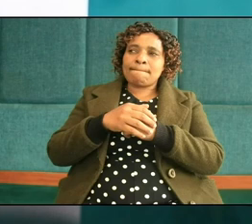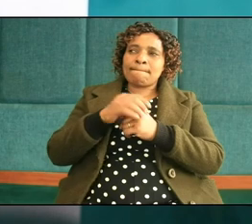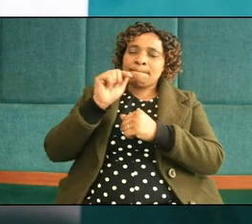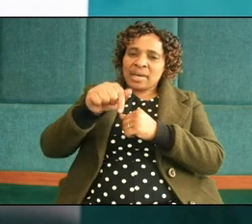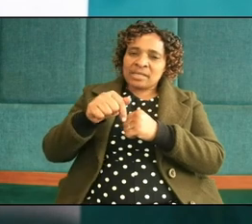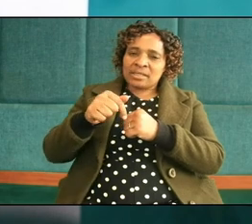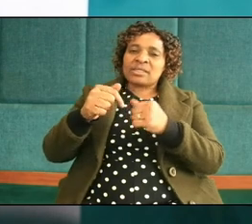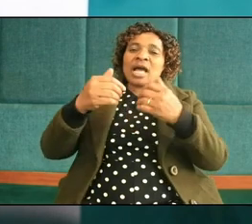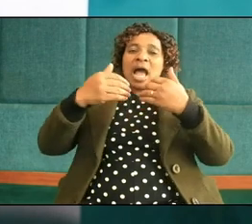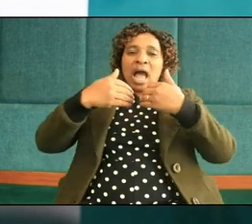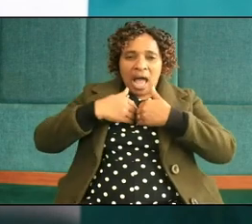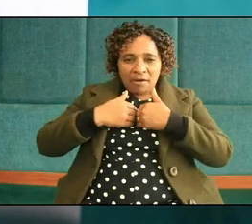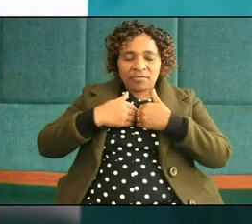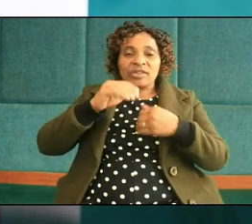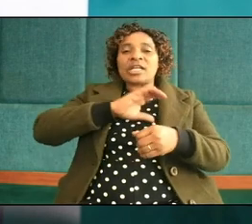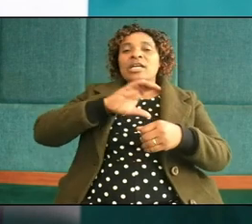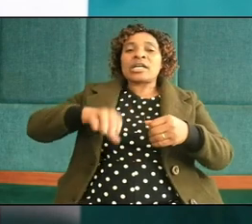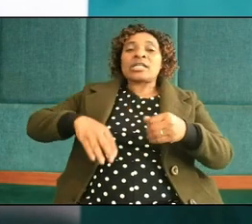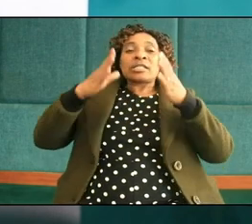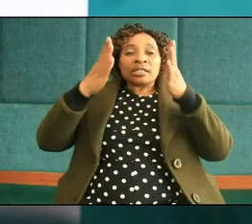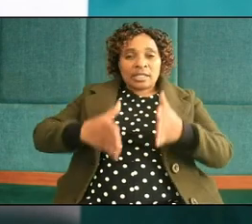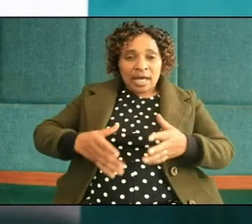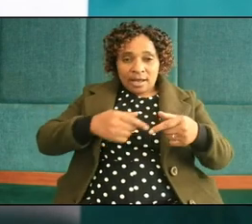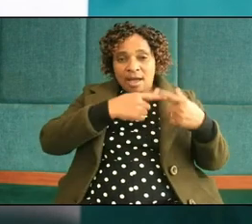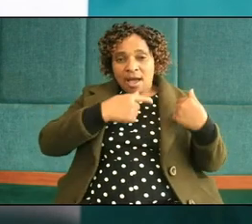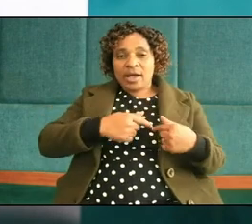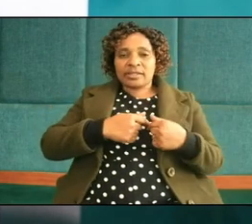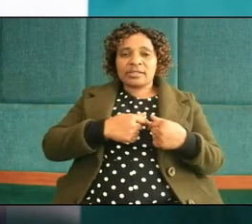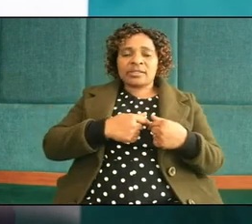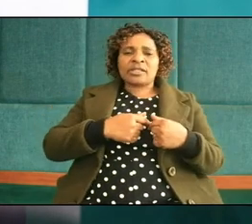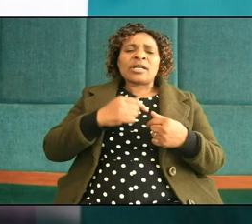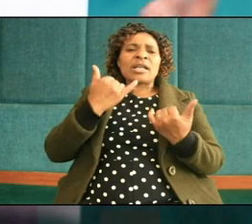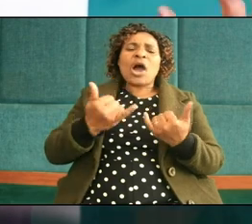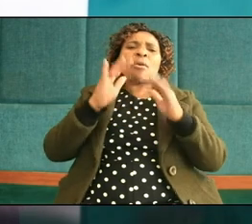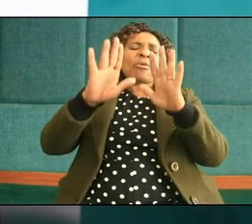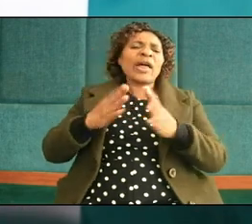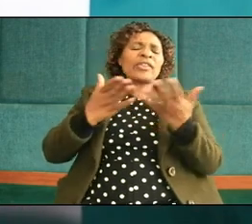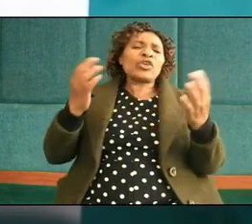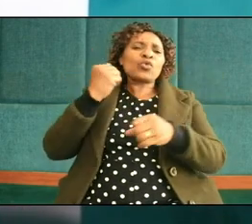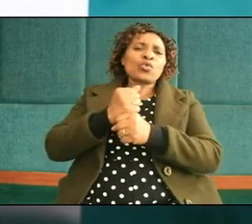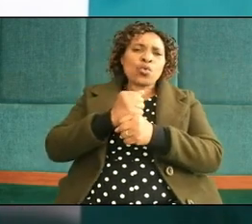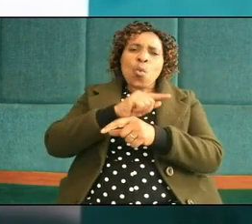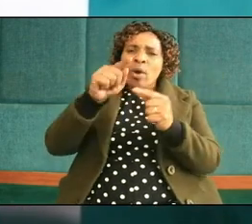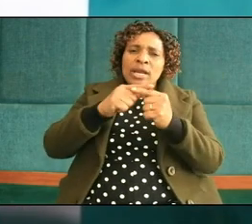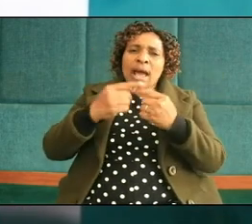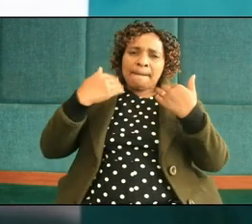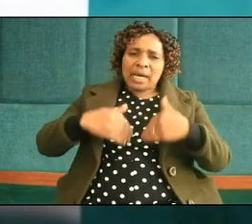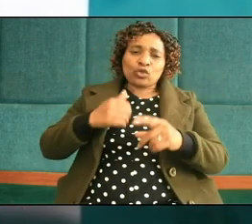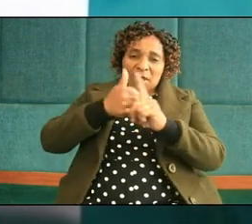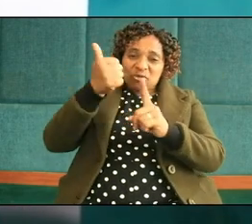listen with your heart the most important thing that we can do when a person has been